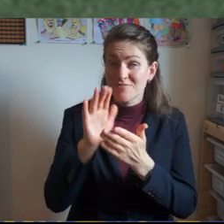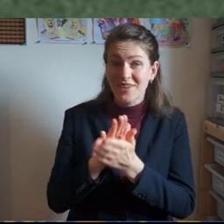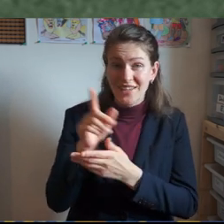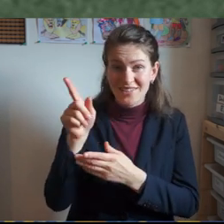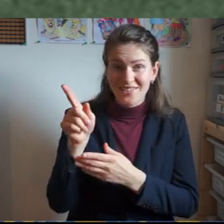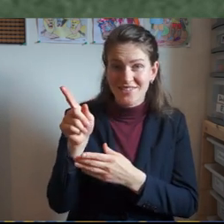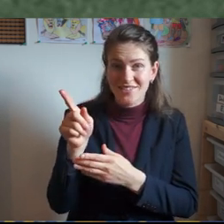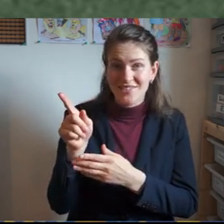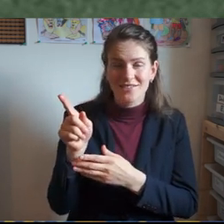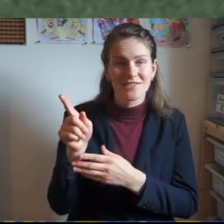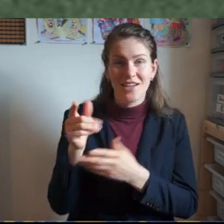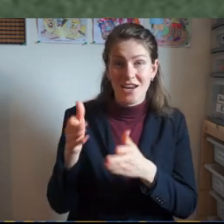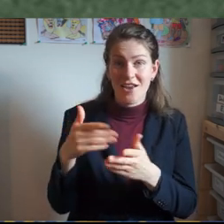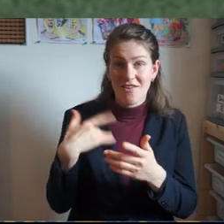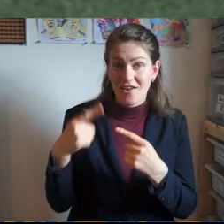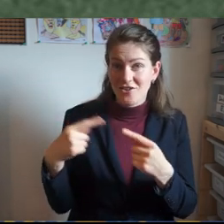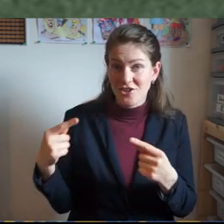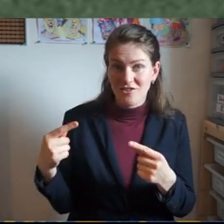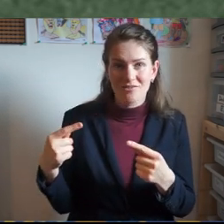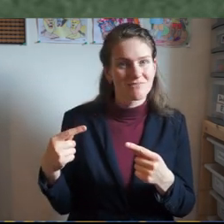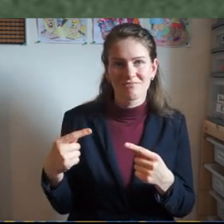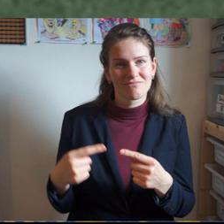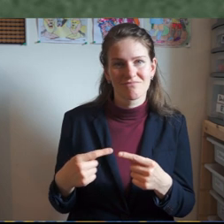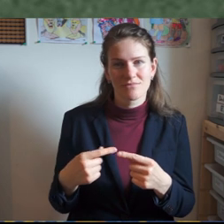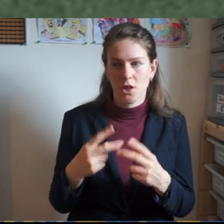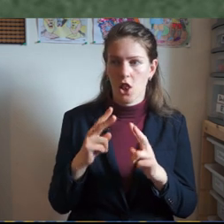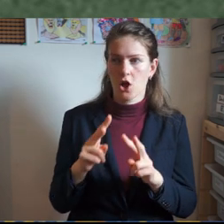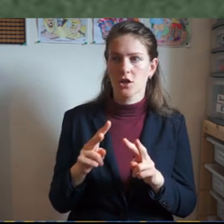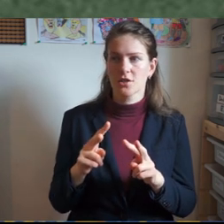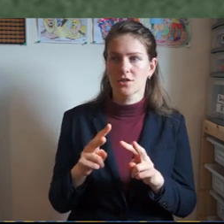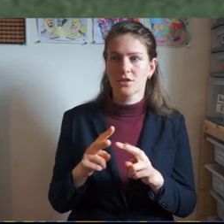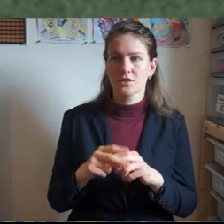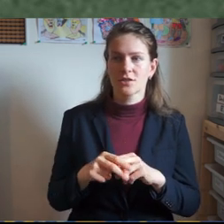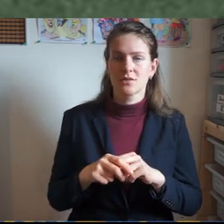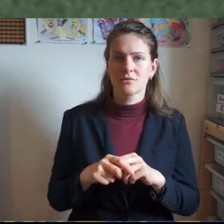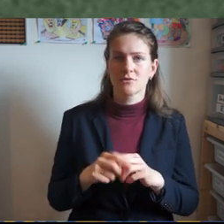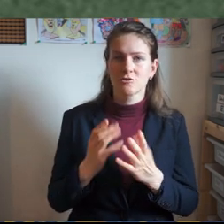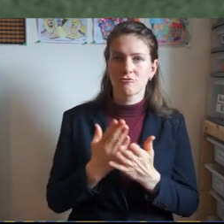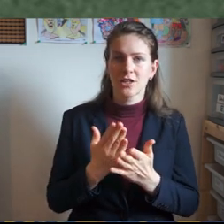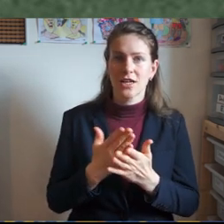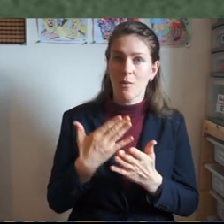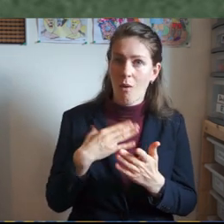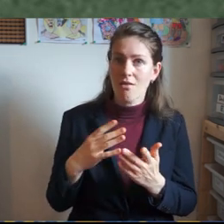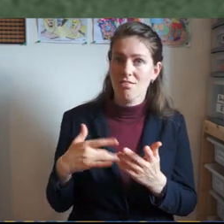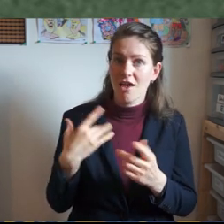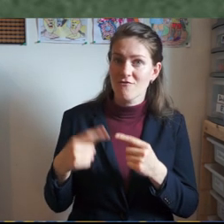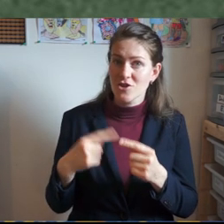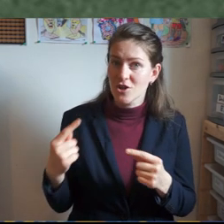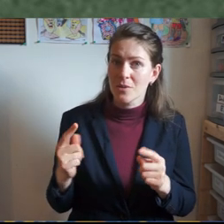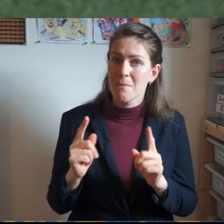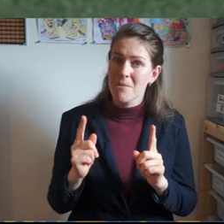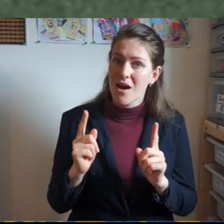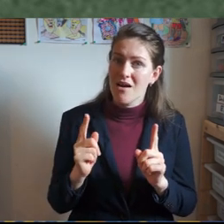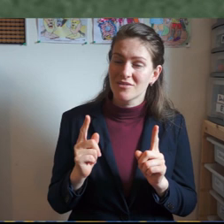life. And look, he wants to have eternal life but not in accordance to God's way